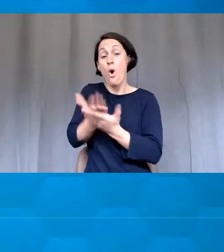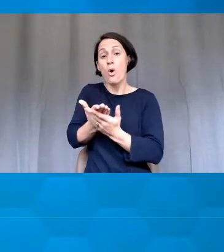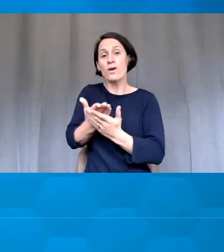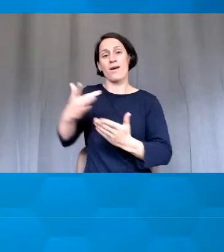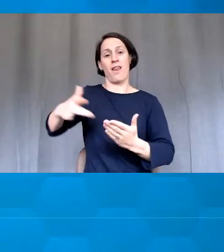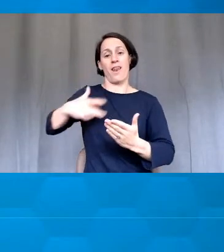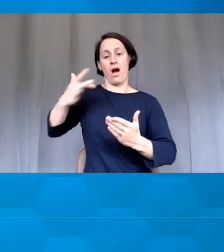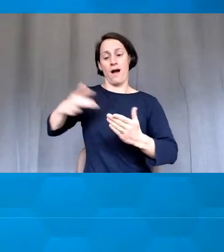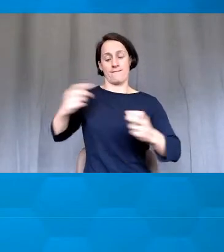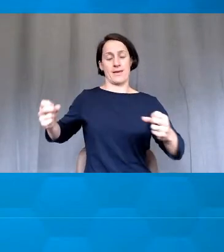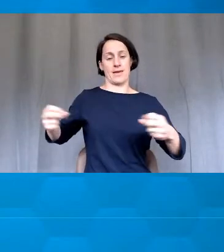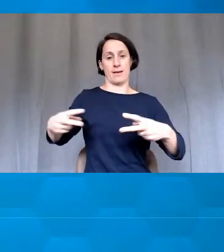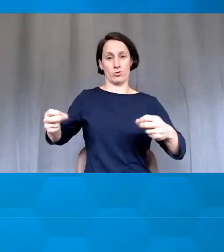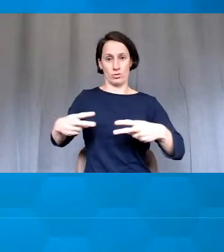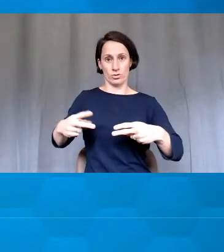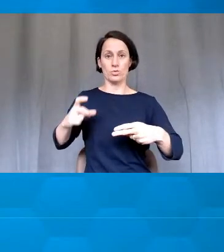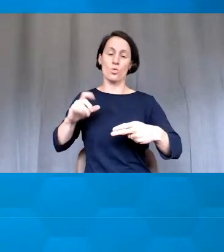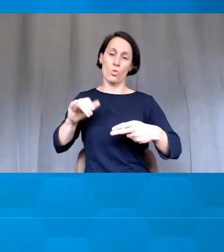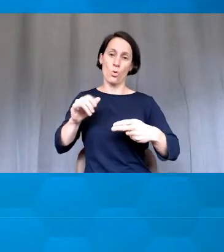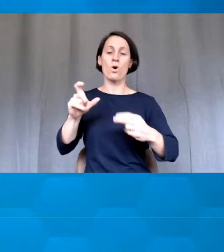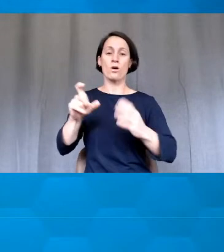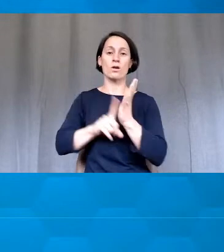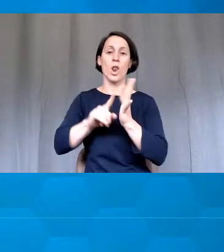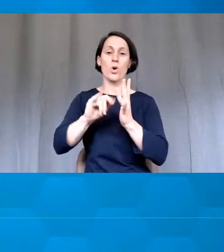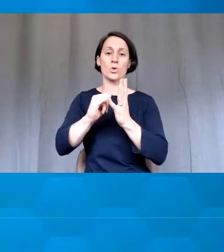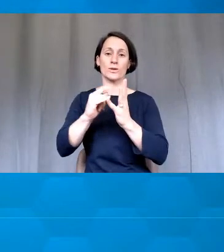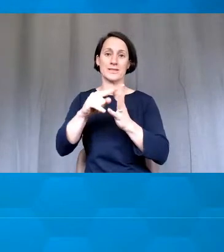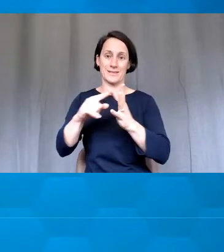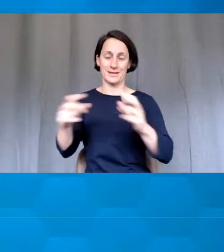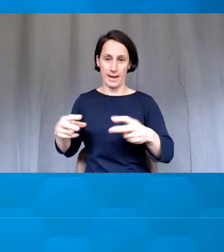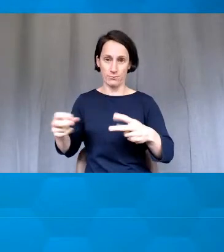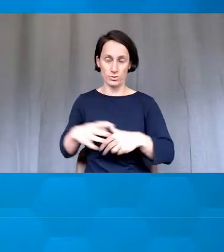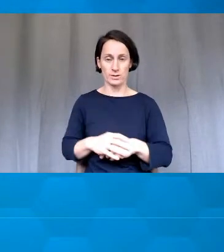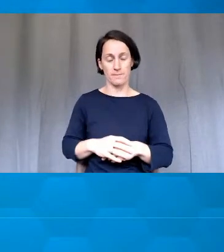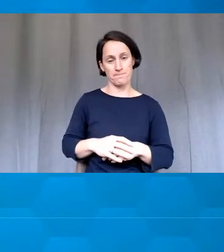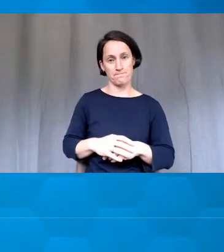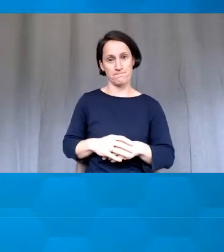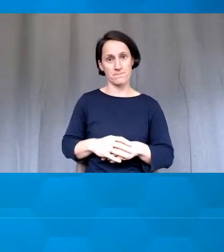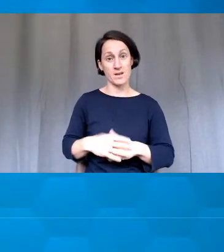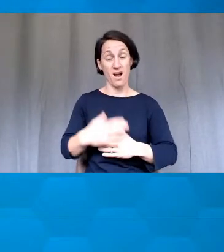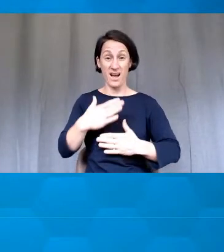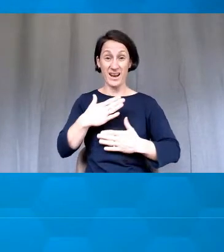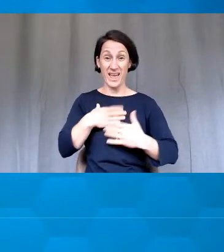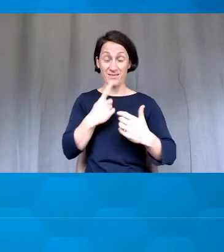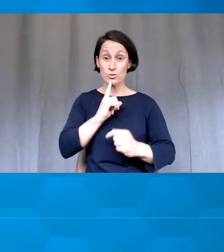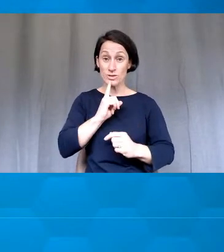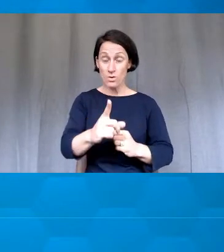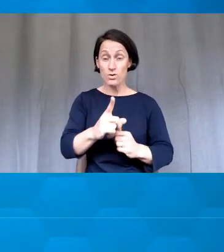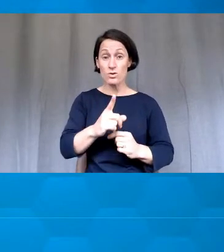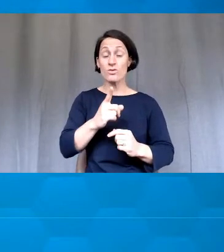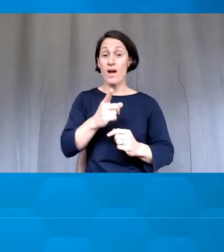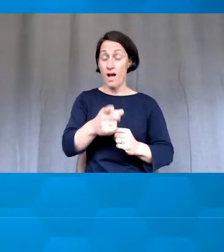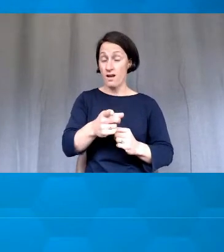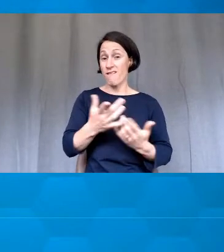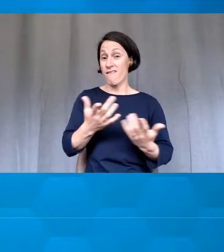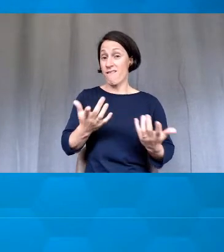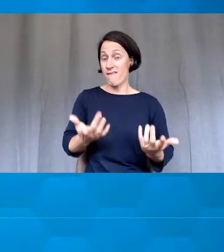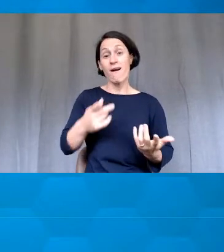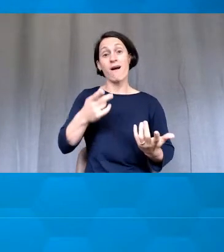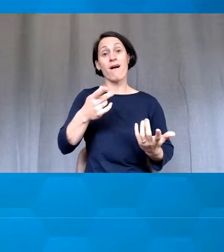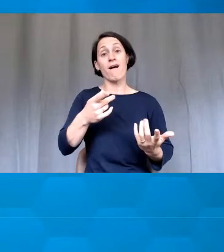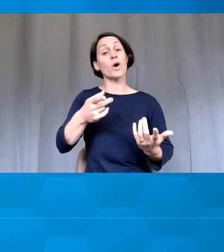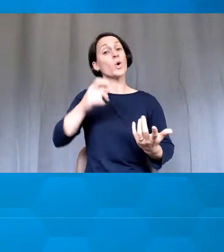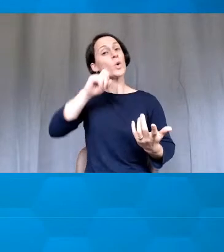captions, your closed captioning that goes on. I'd love to be able to tell you that you're going to get